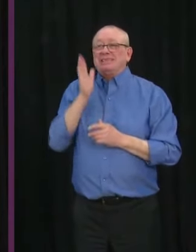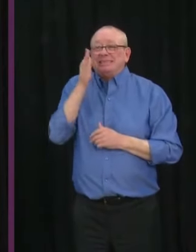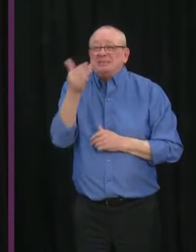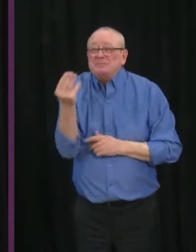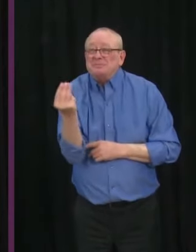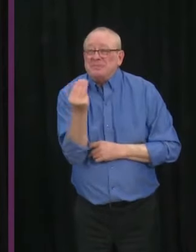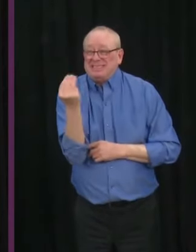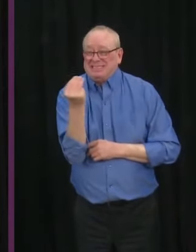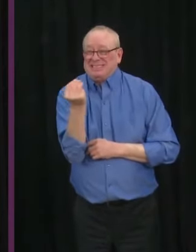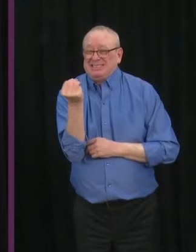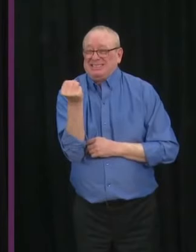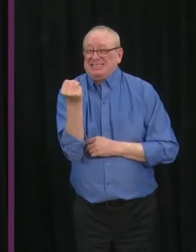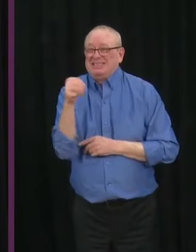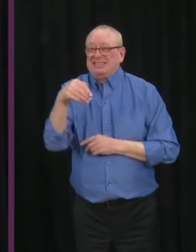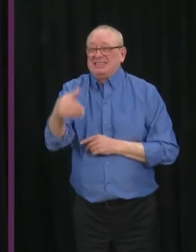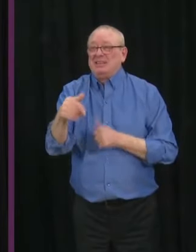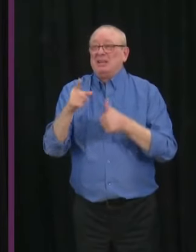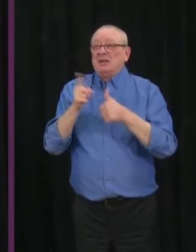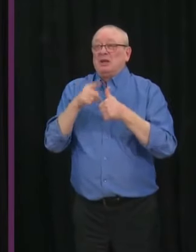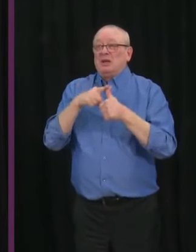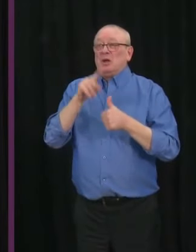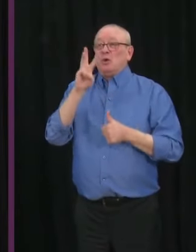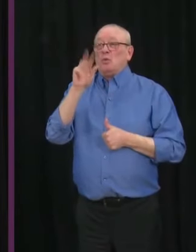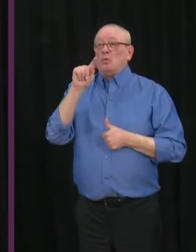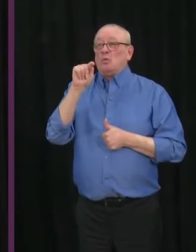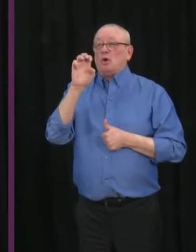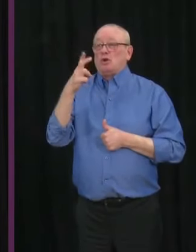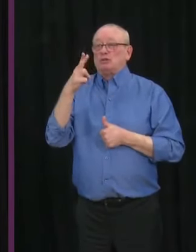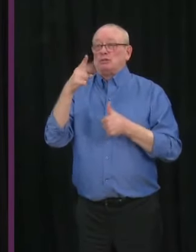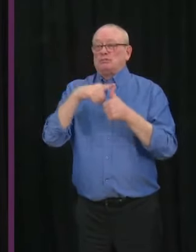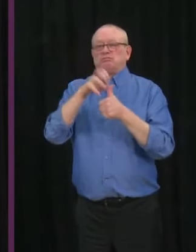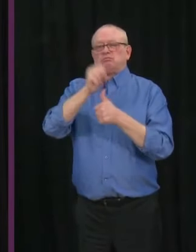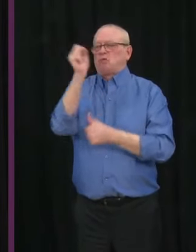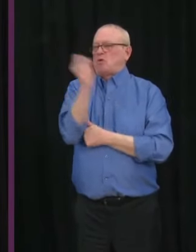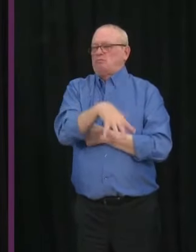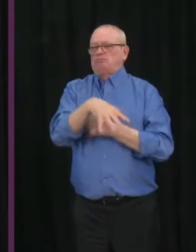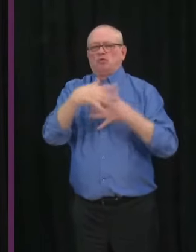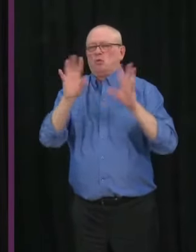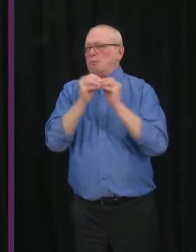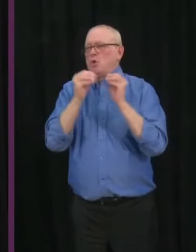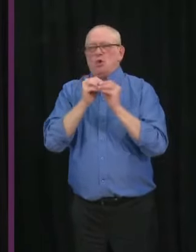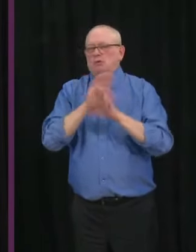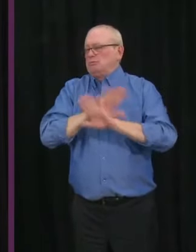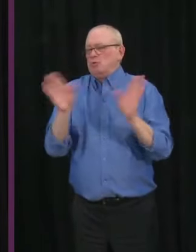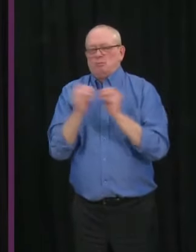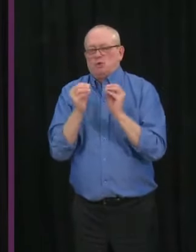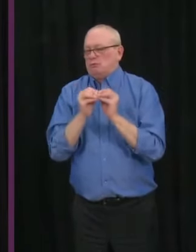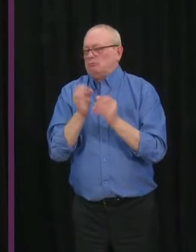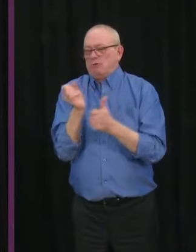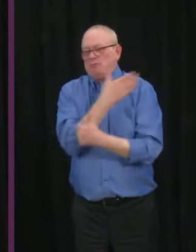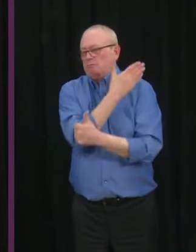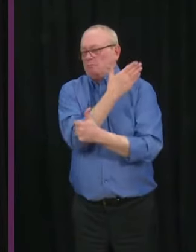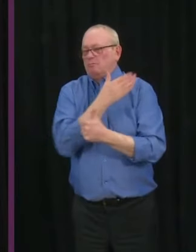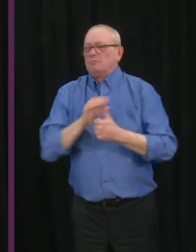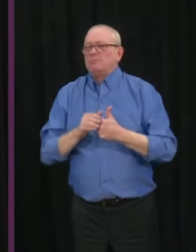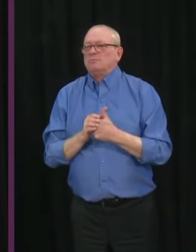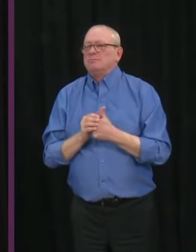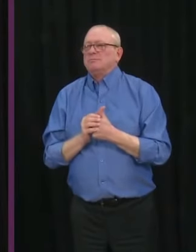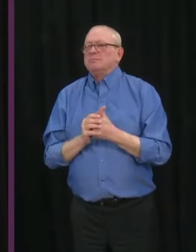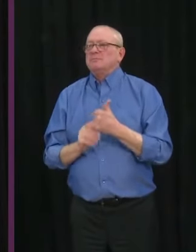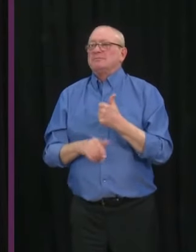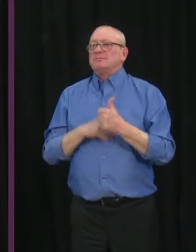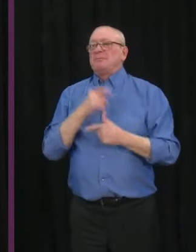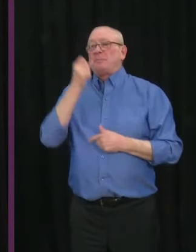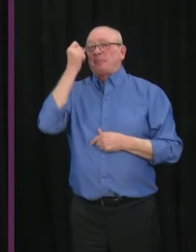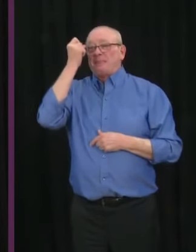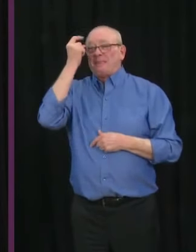category will be removed from reporting of COVID-19 cases in schools. Instead, we will use categories with specific